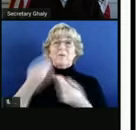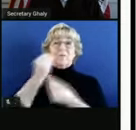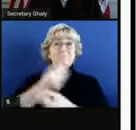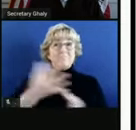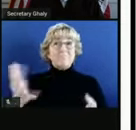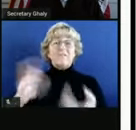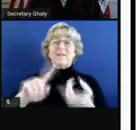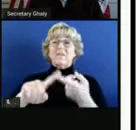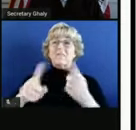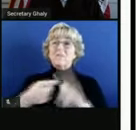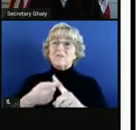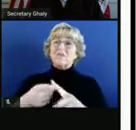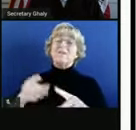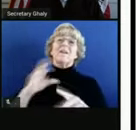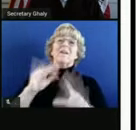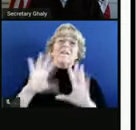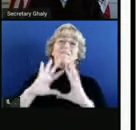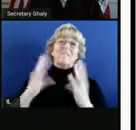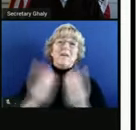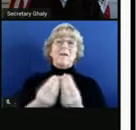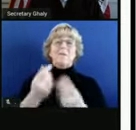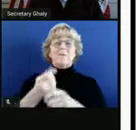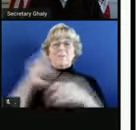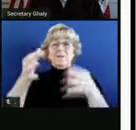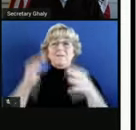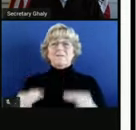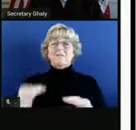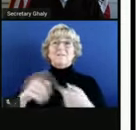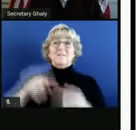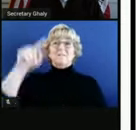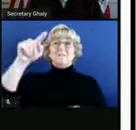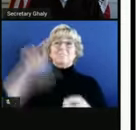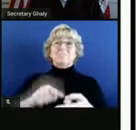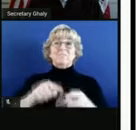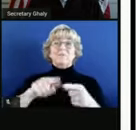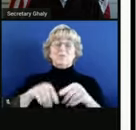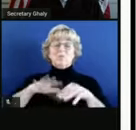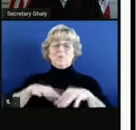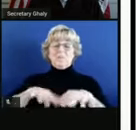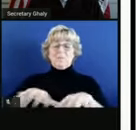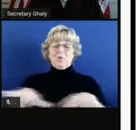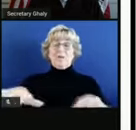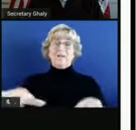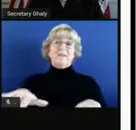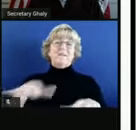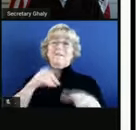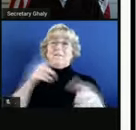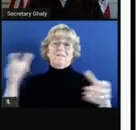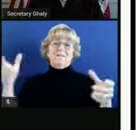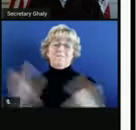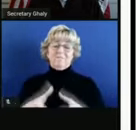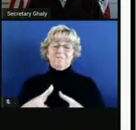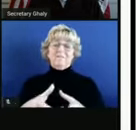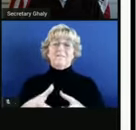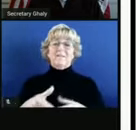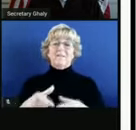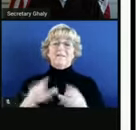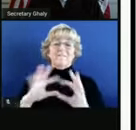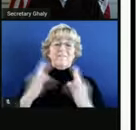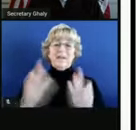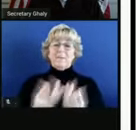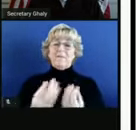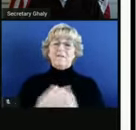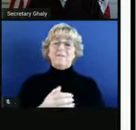your friends and family know that you're making a decision to reduce transmission and not gather. We know that,